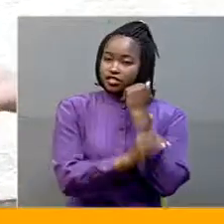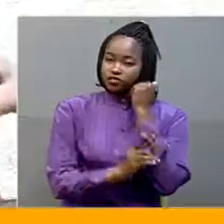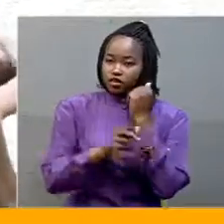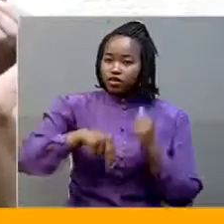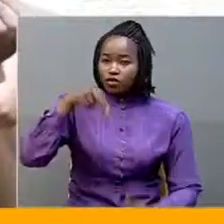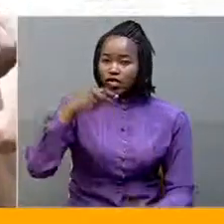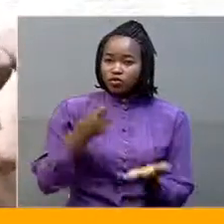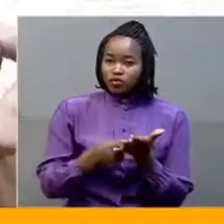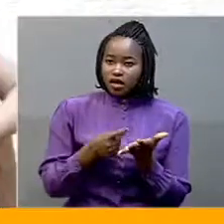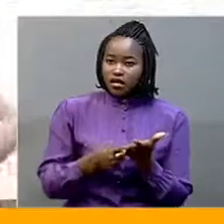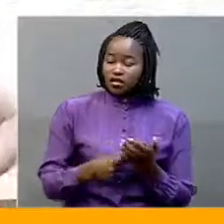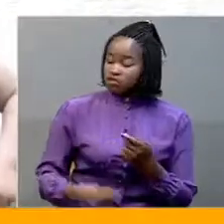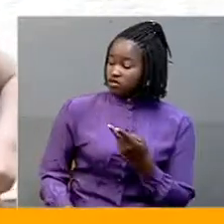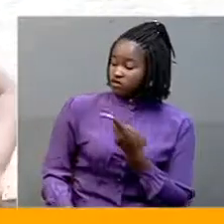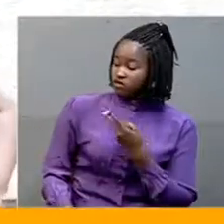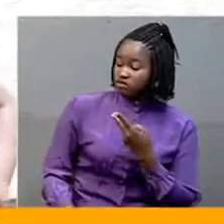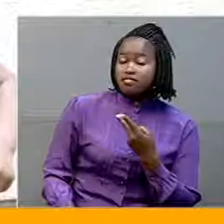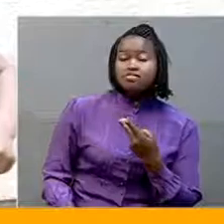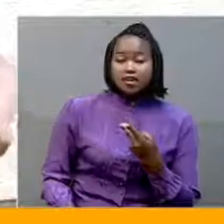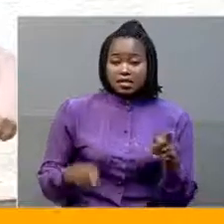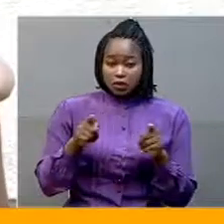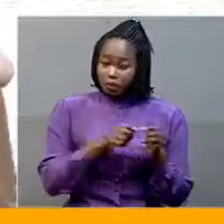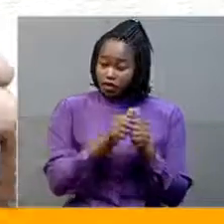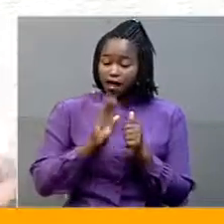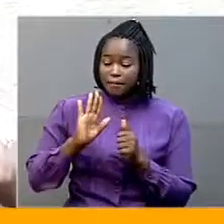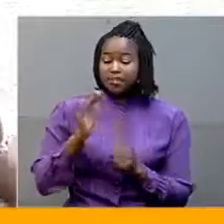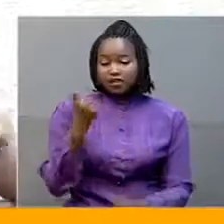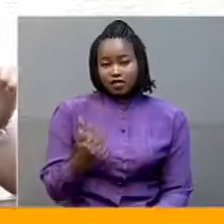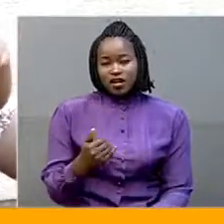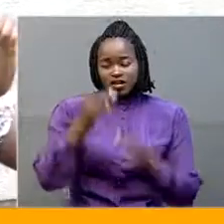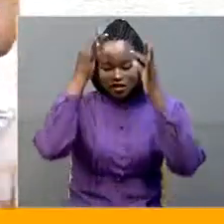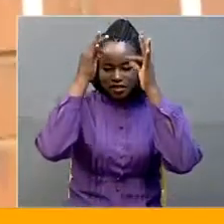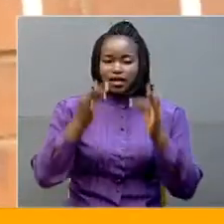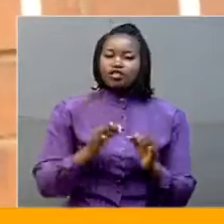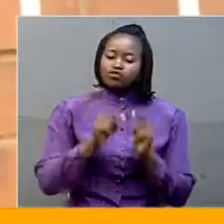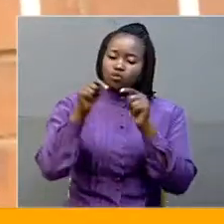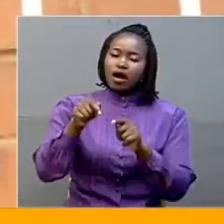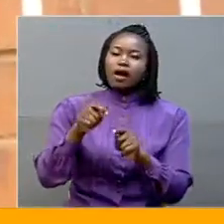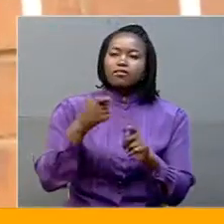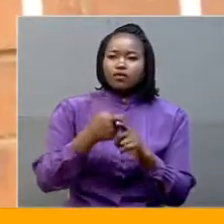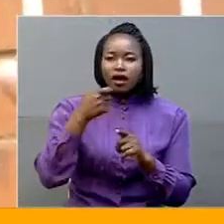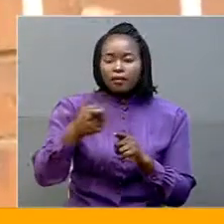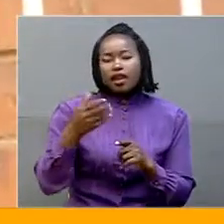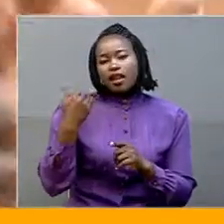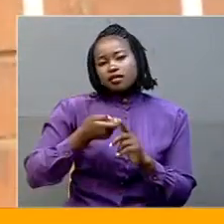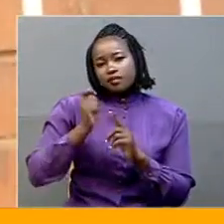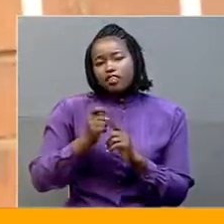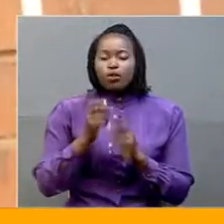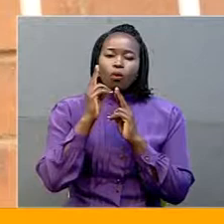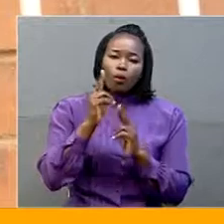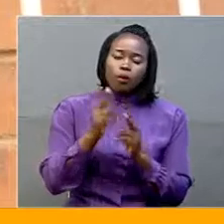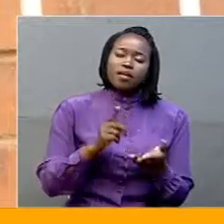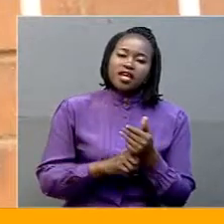Okelo Dickie, together with his wife, Ejaru Patricia, decided to storm the city last month with the hope of securing financial